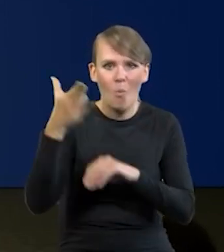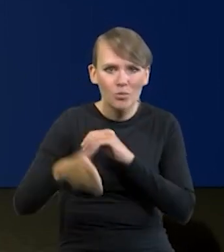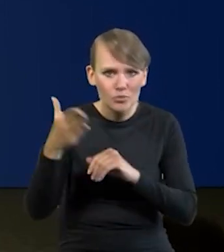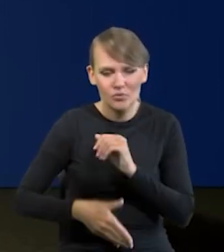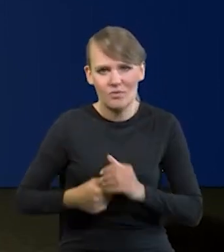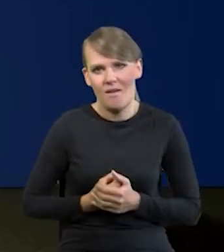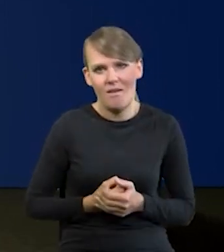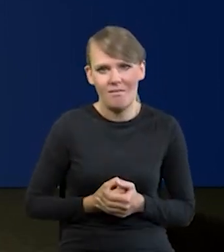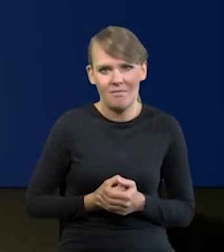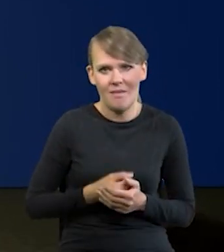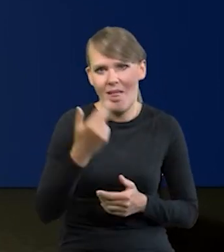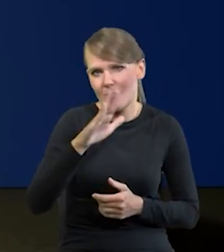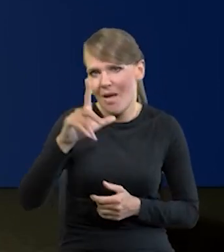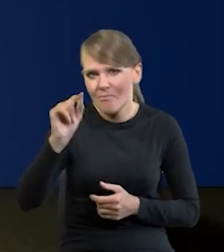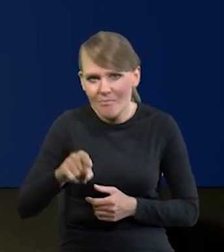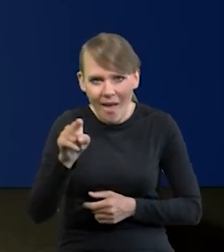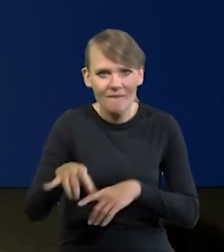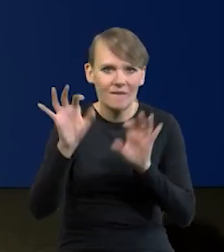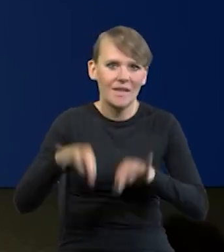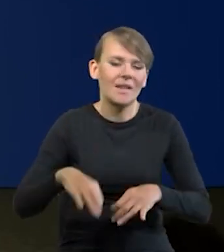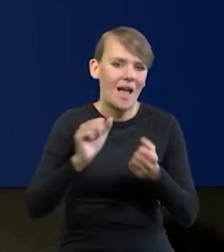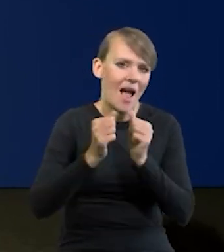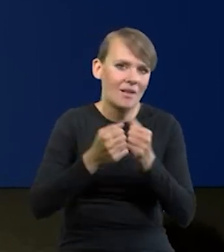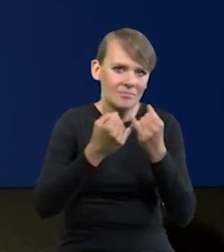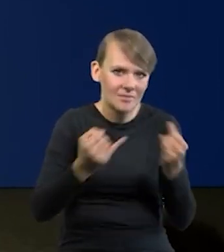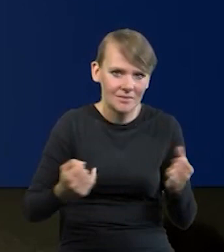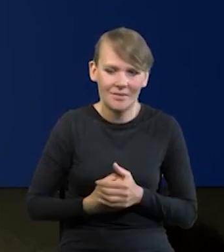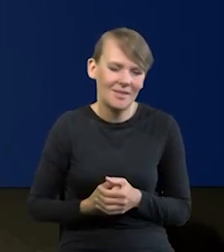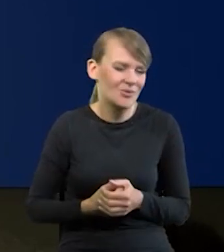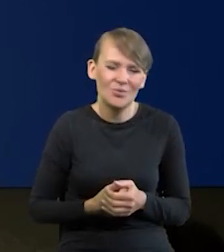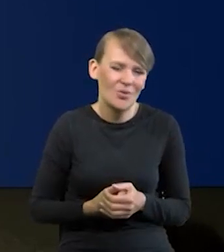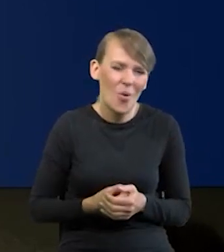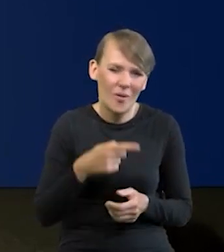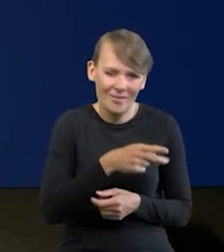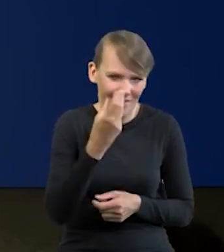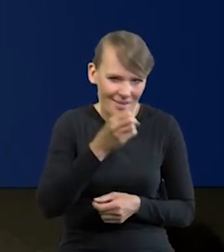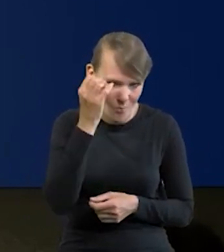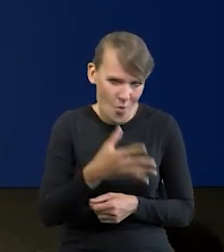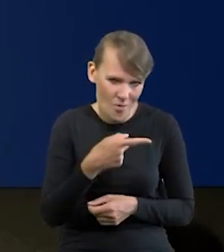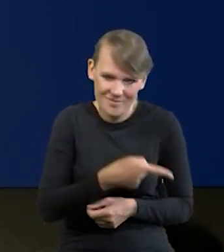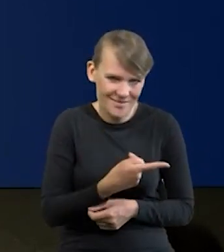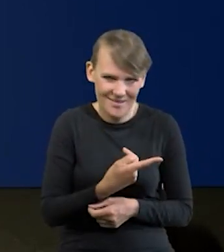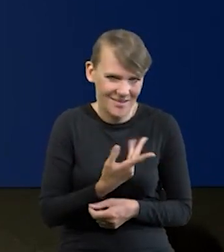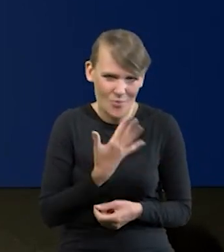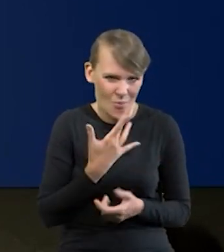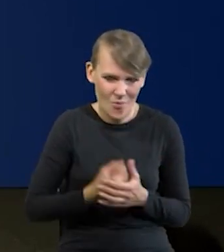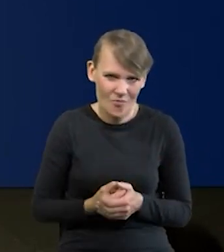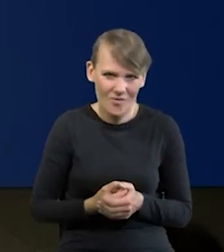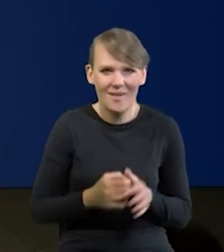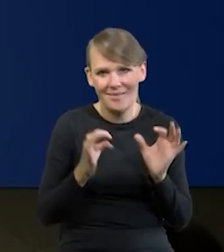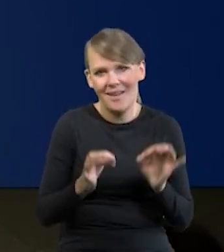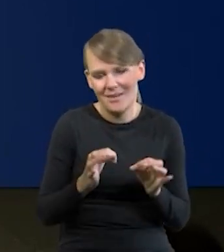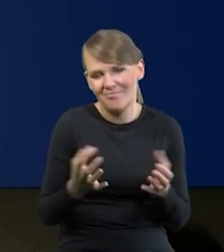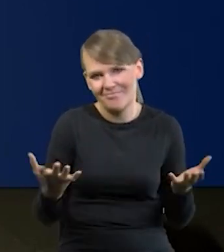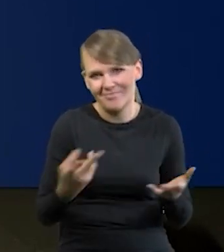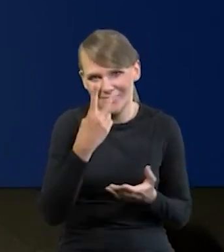If the drop is gradual, the same conclusion will also be clear, stated Glapiński. The governor of the central bank was